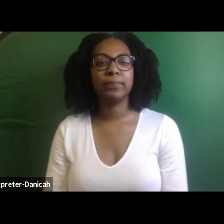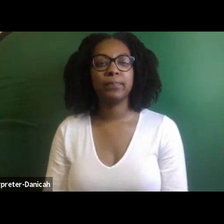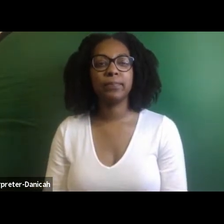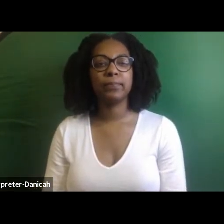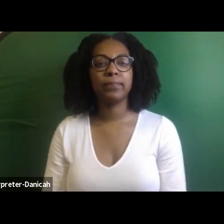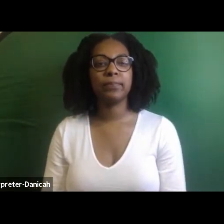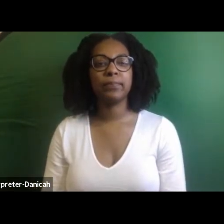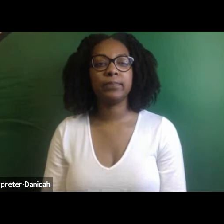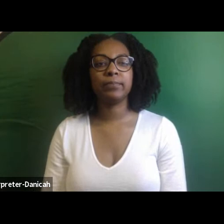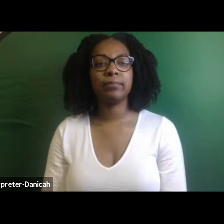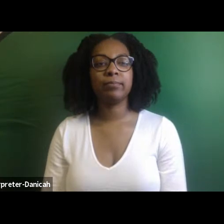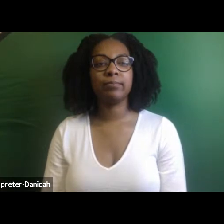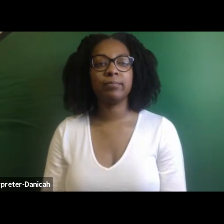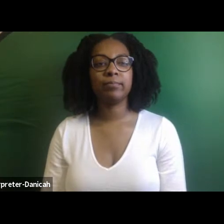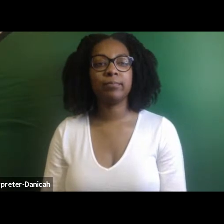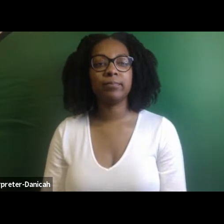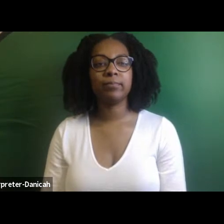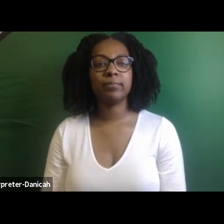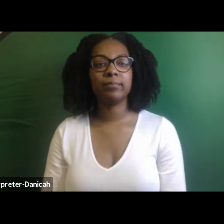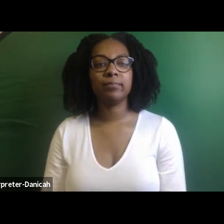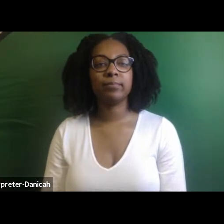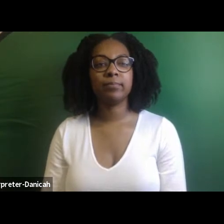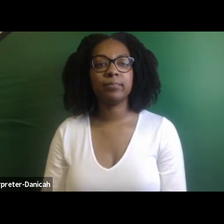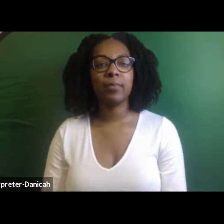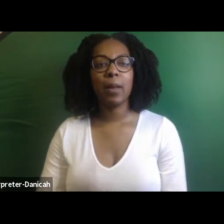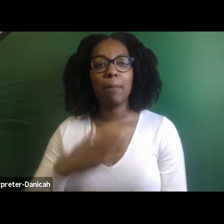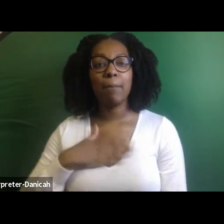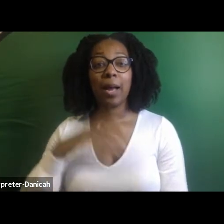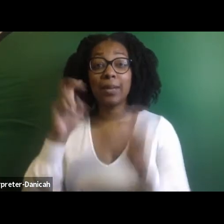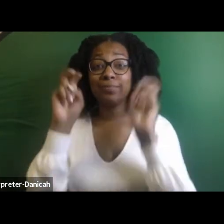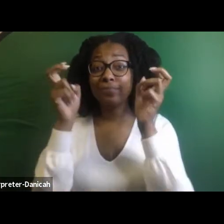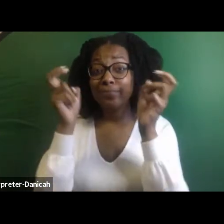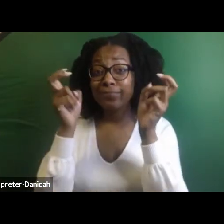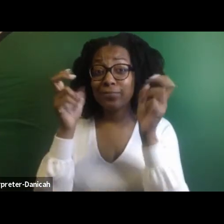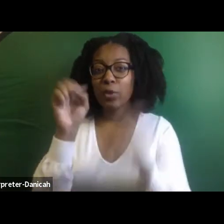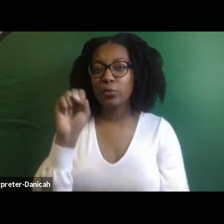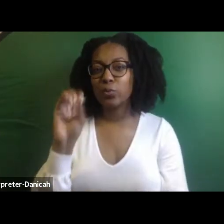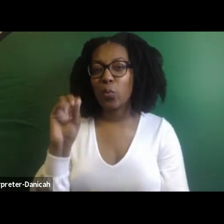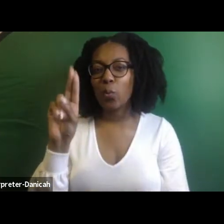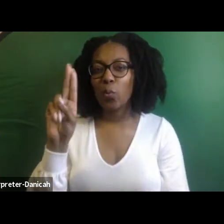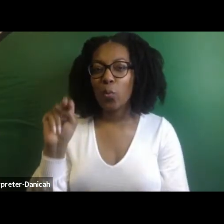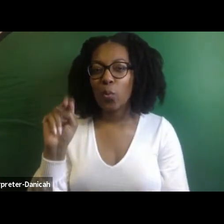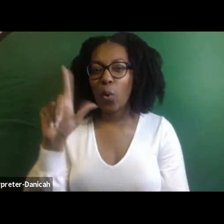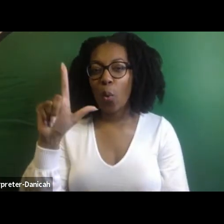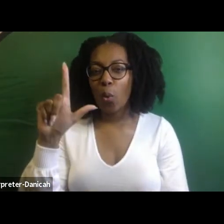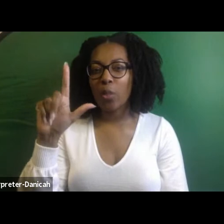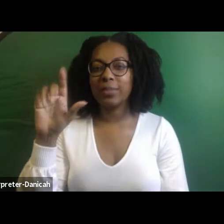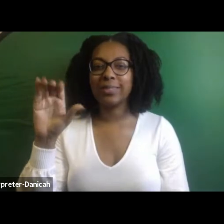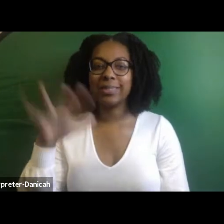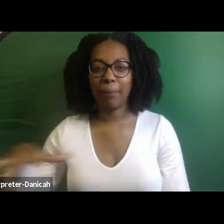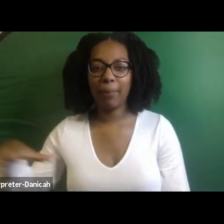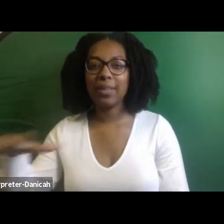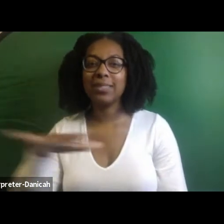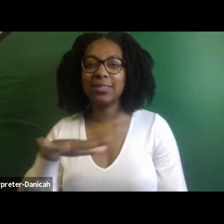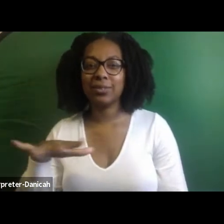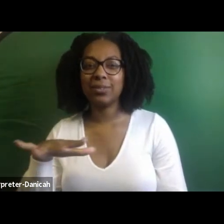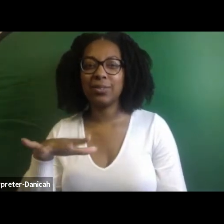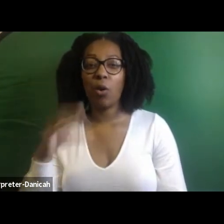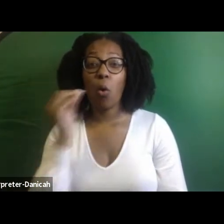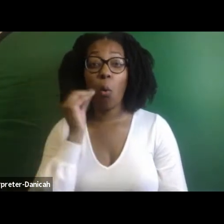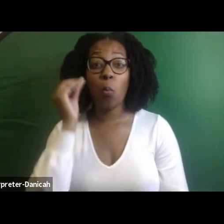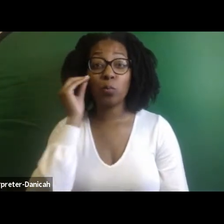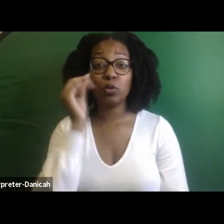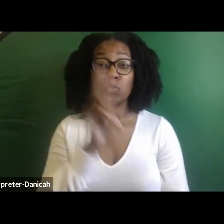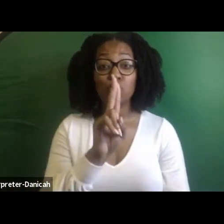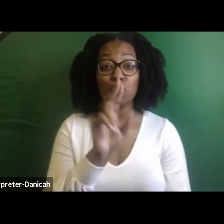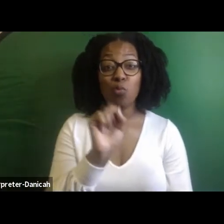Yeah. It's my, it's my soul space. Home is the U.S. and home is Kenya. I know you were talking